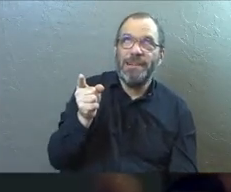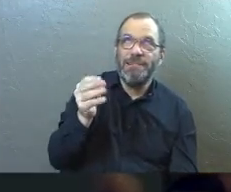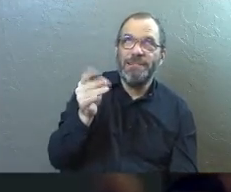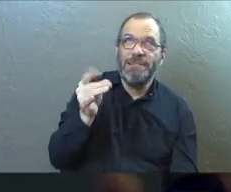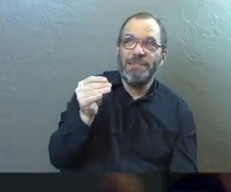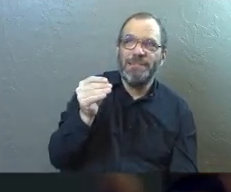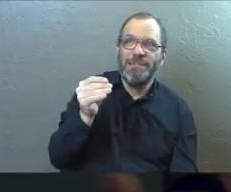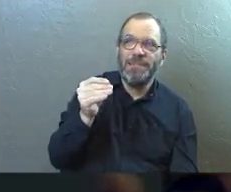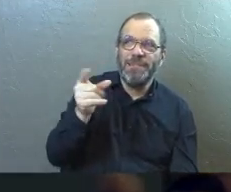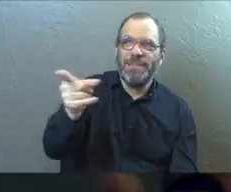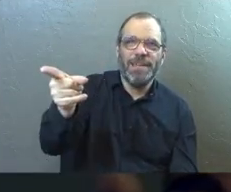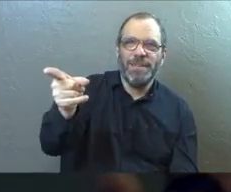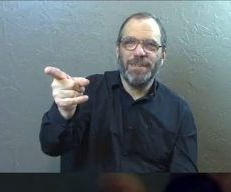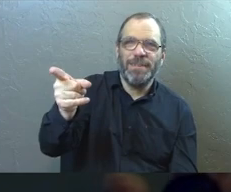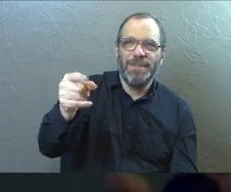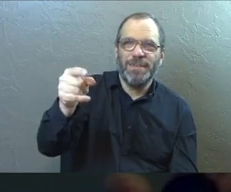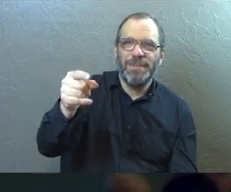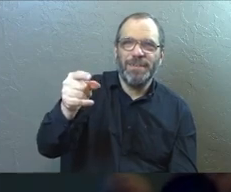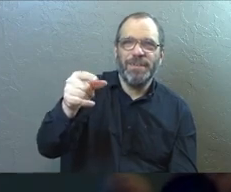Got a branch right here.